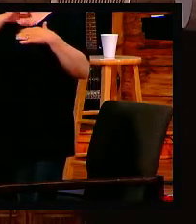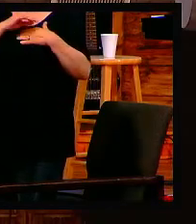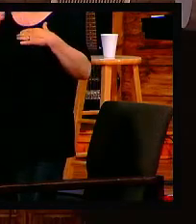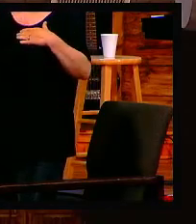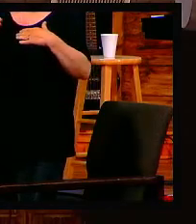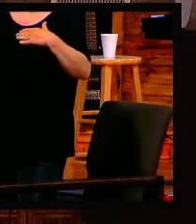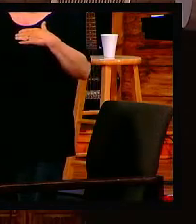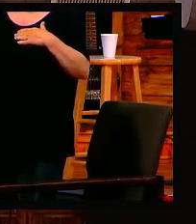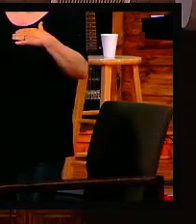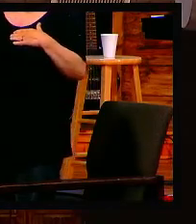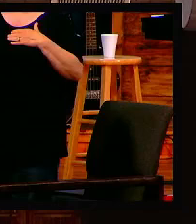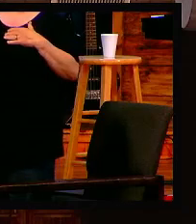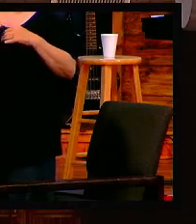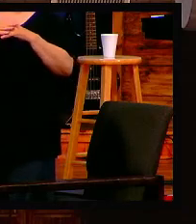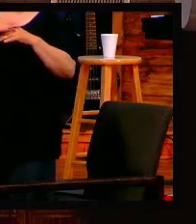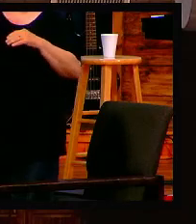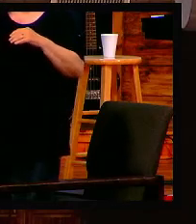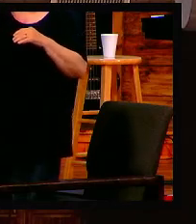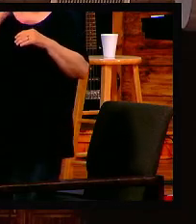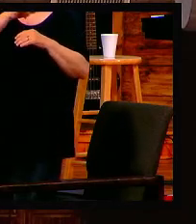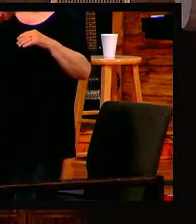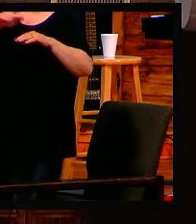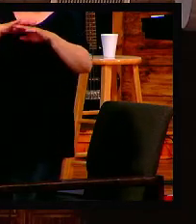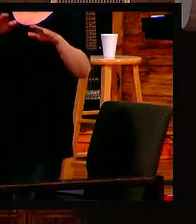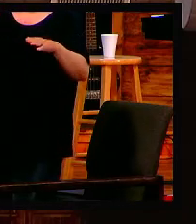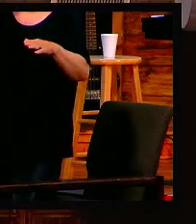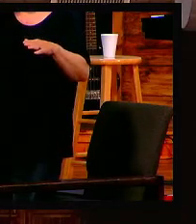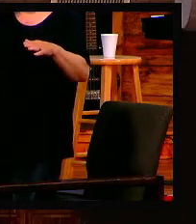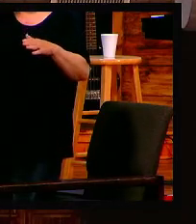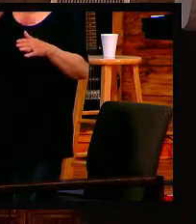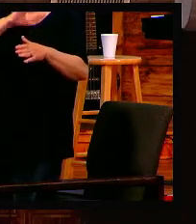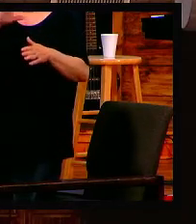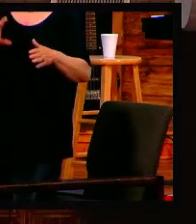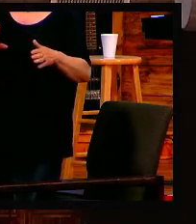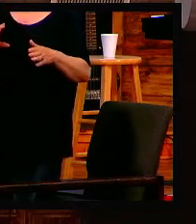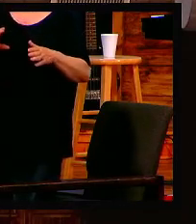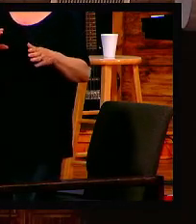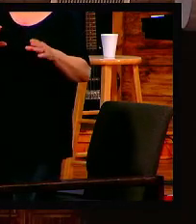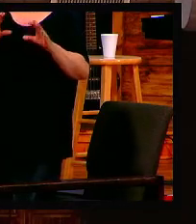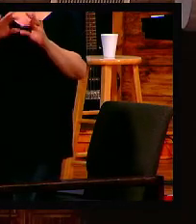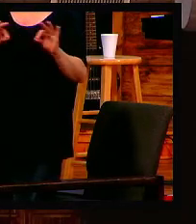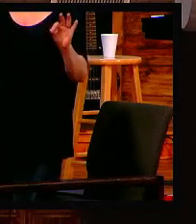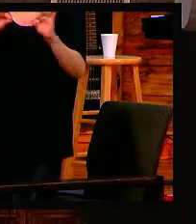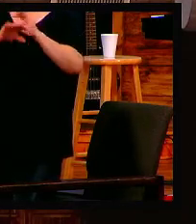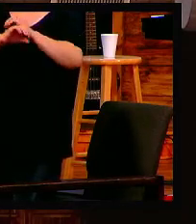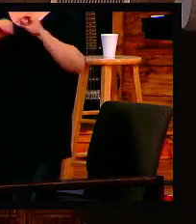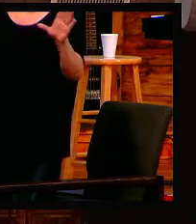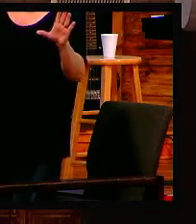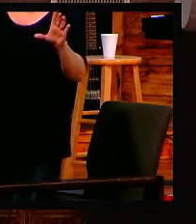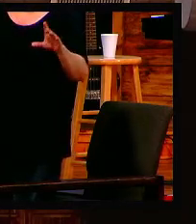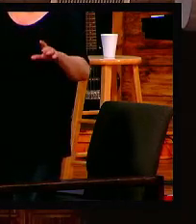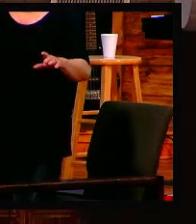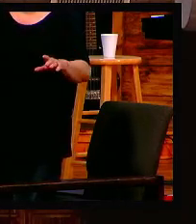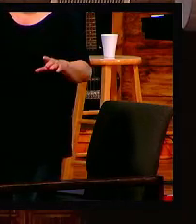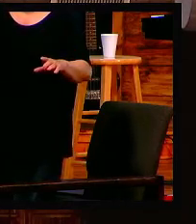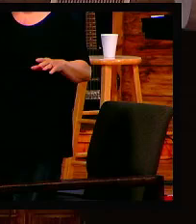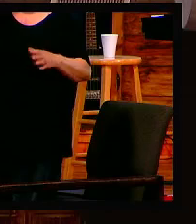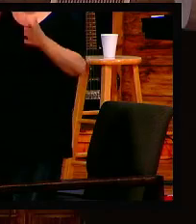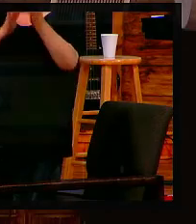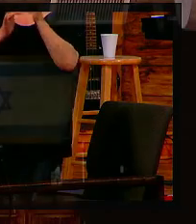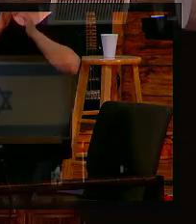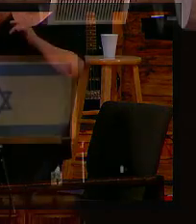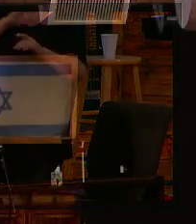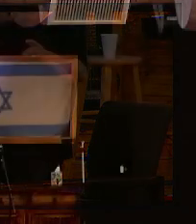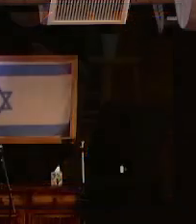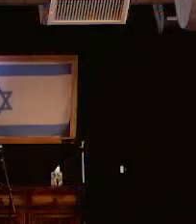all, everything. And if you don't know Christ, it's all for nothing. I can't say it enough. You must know Jesus Christ to be born again.